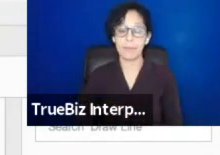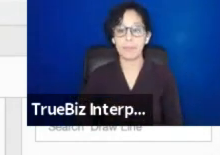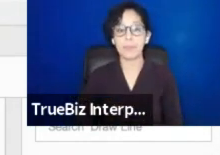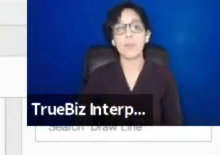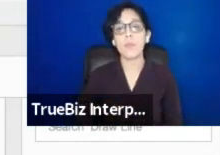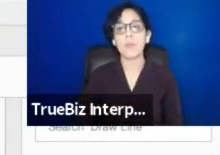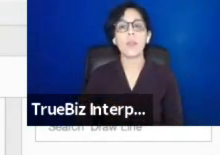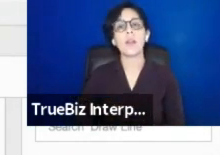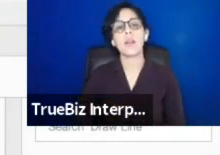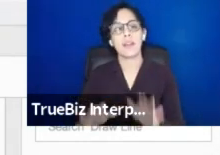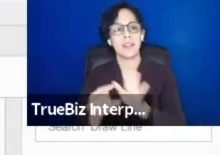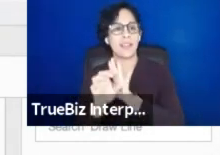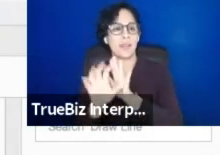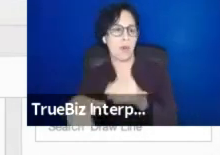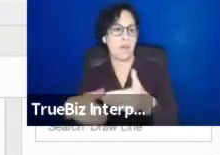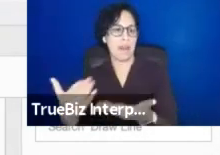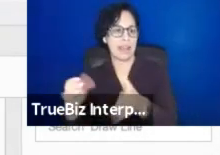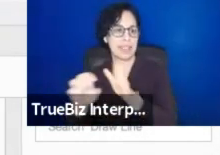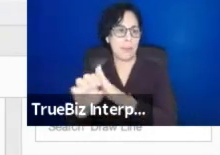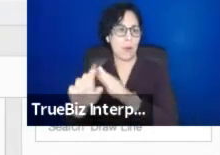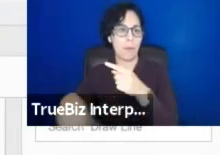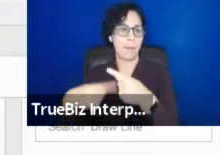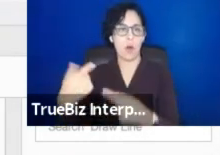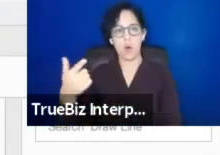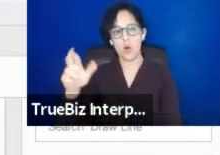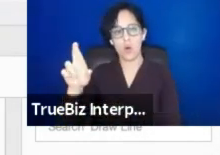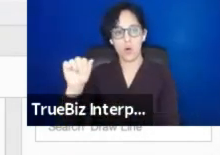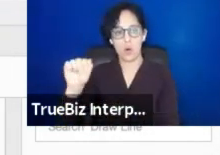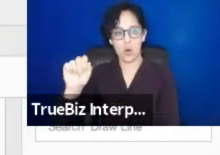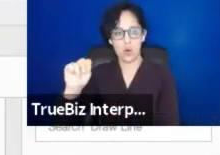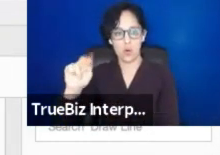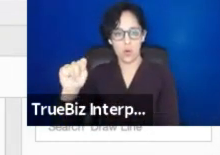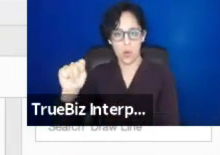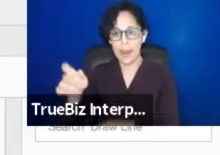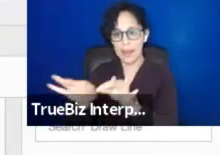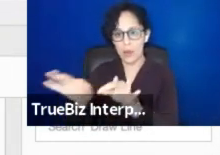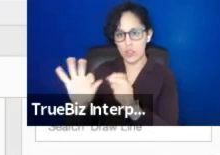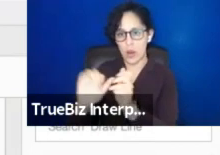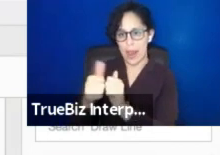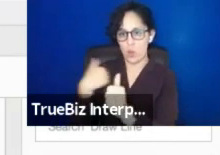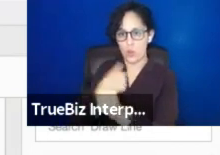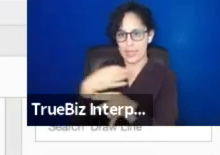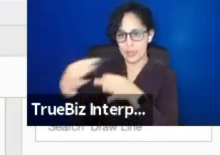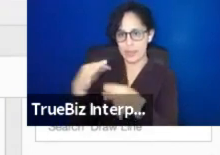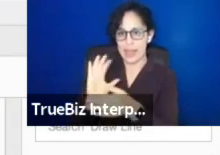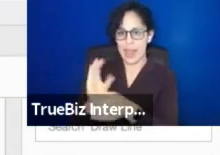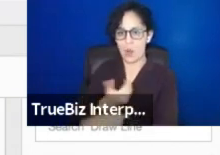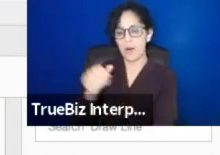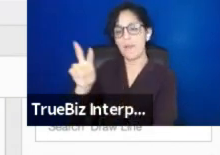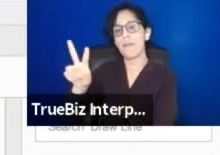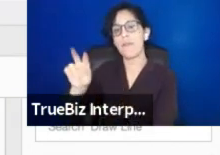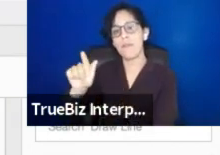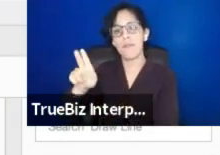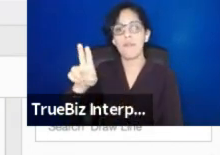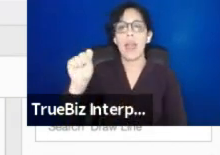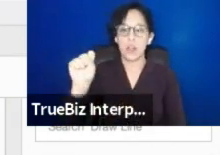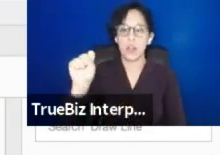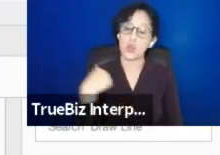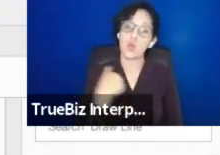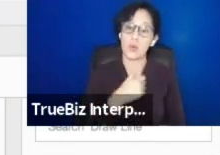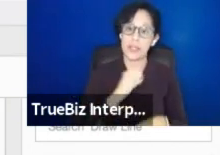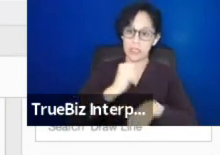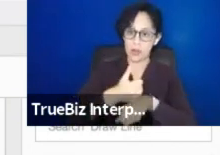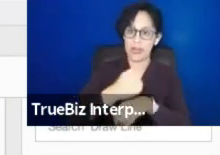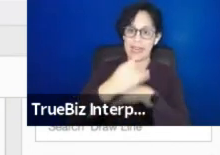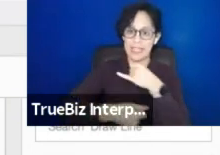language of how we rolled this into our general values talks. Um, we started an international theater makers